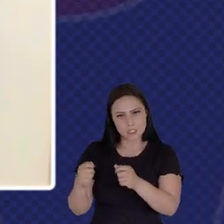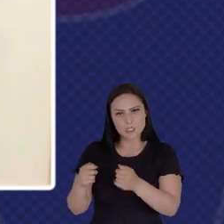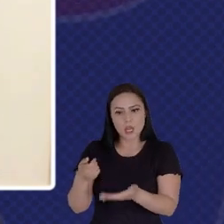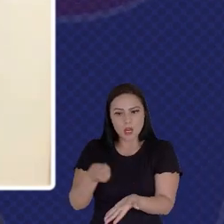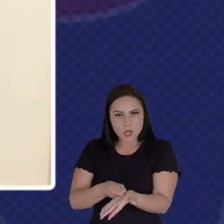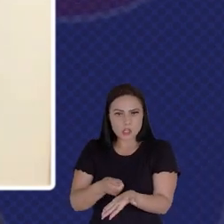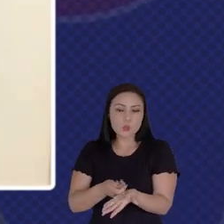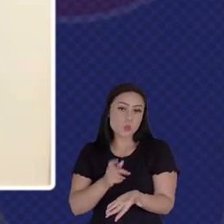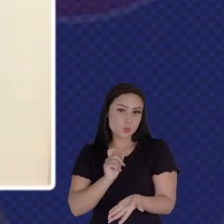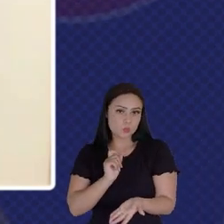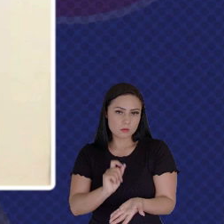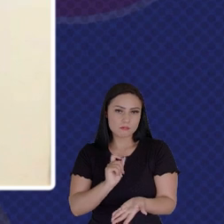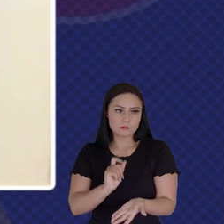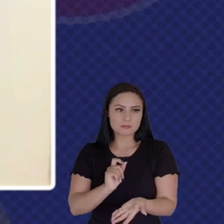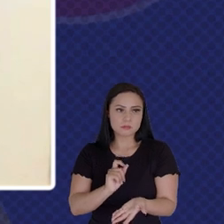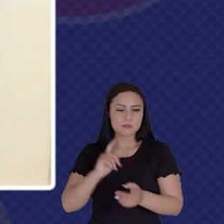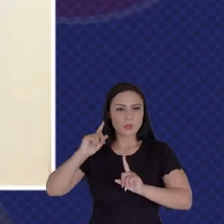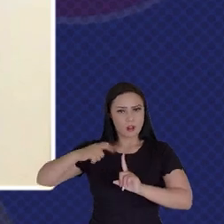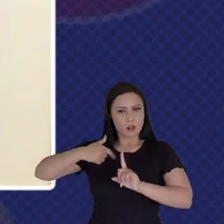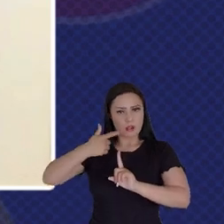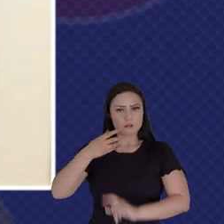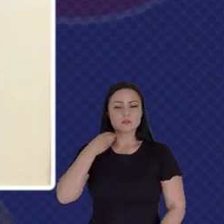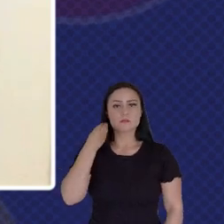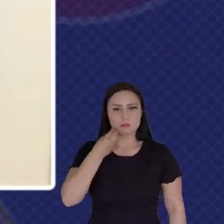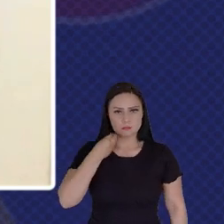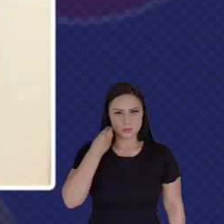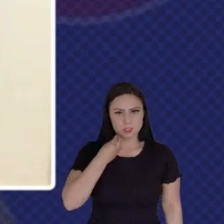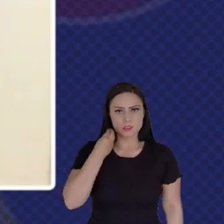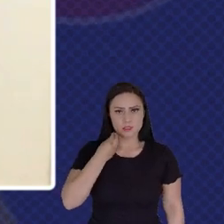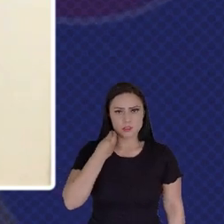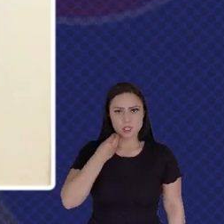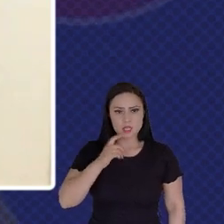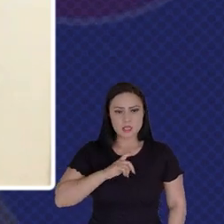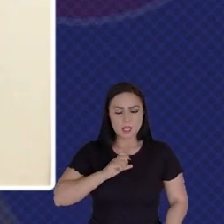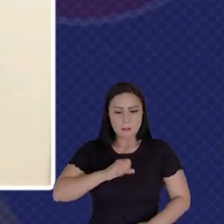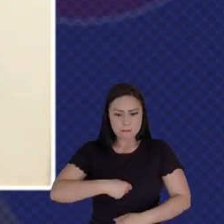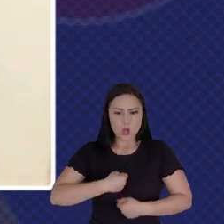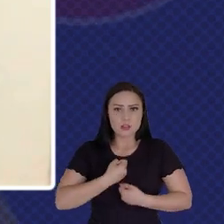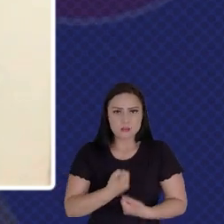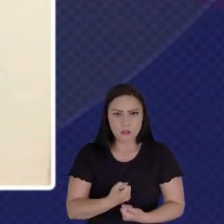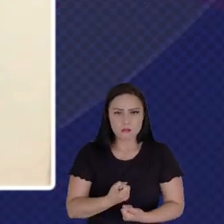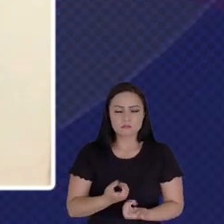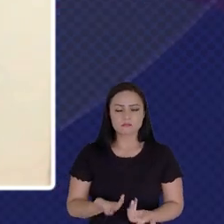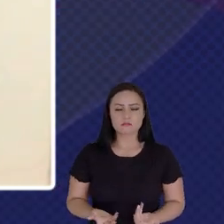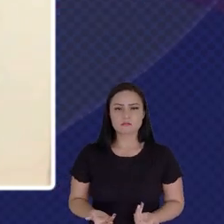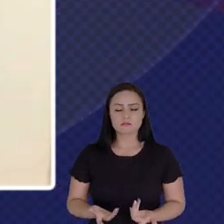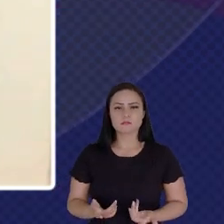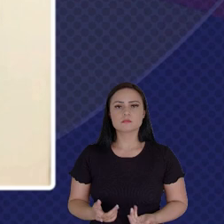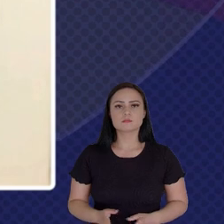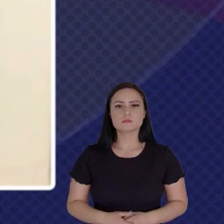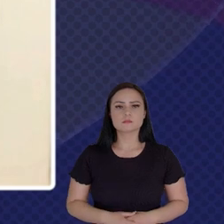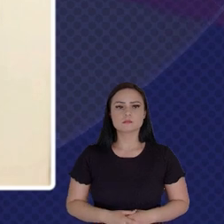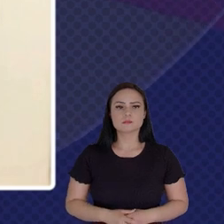Also Beyond Just The Experience You Empower Your Team Or The You Know Your